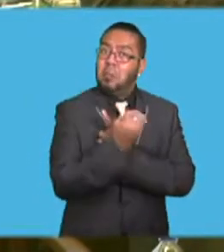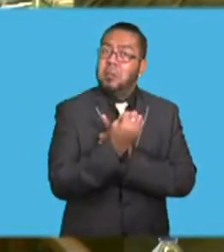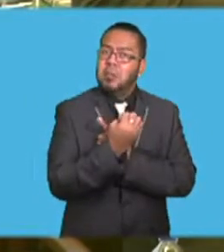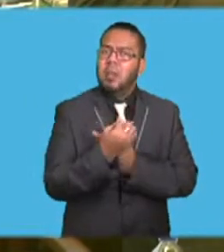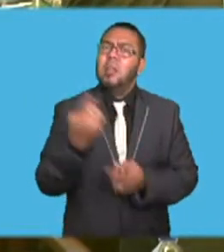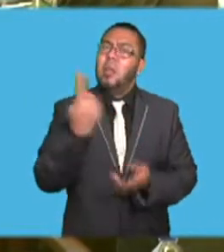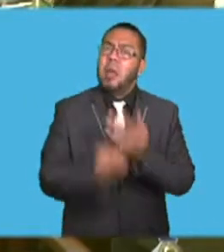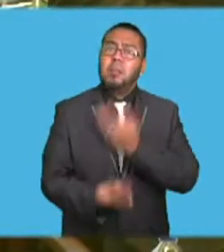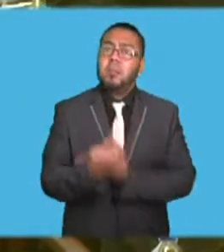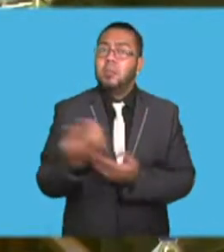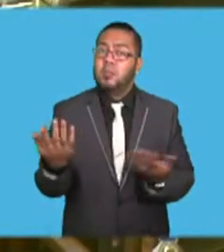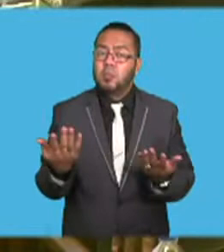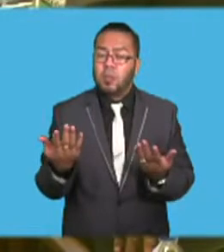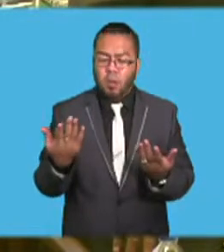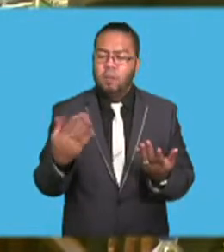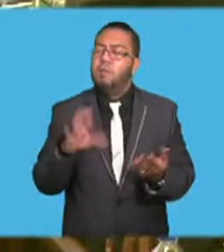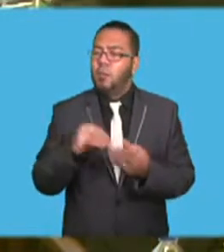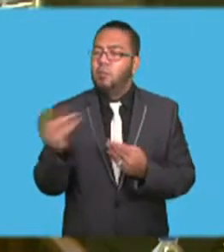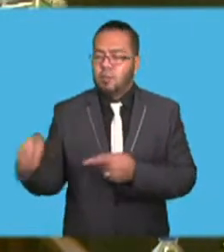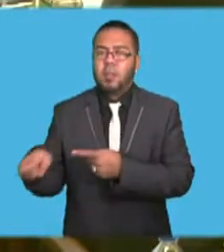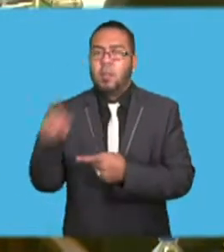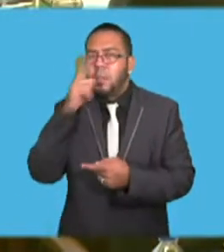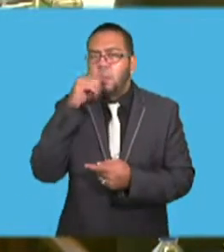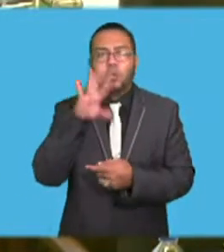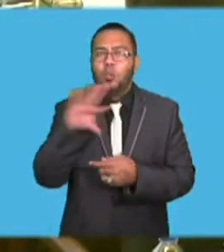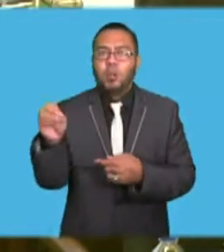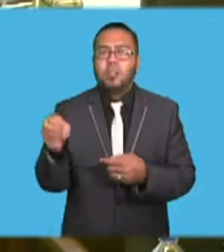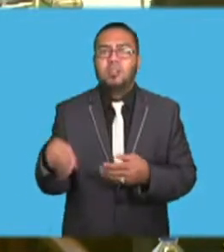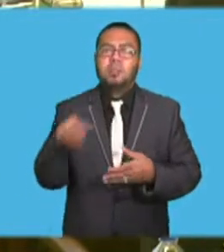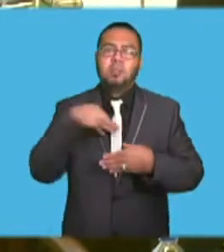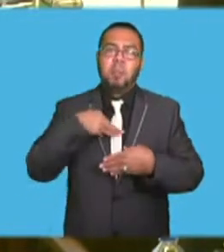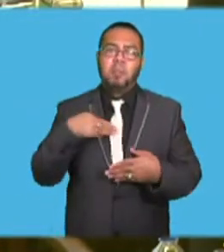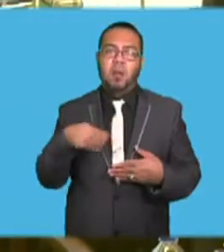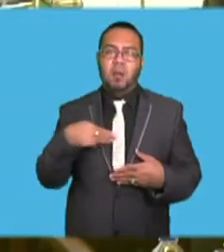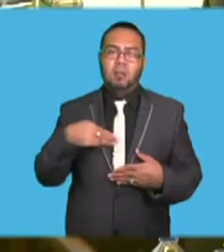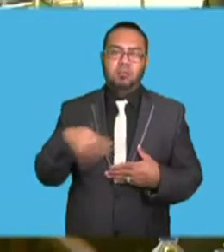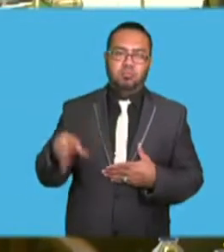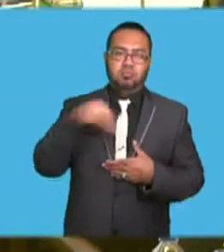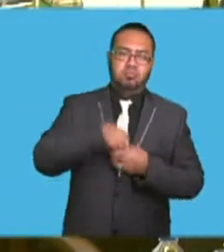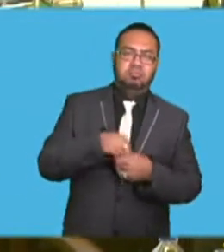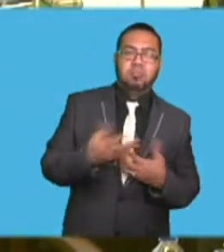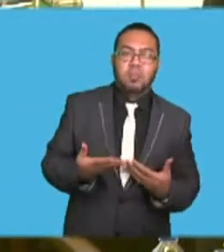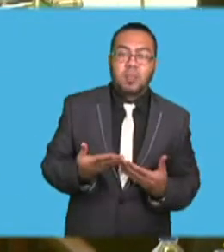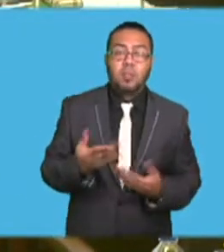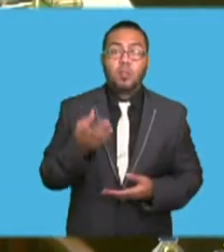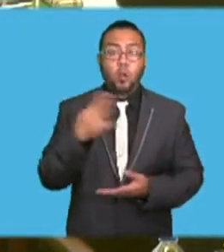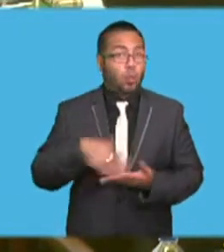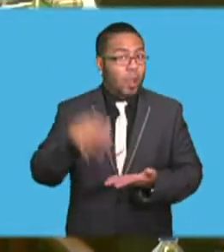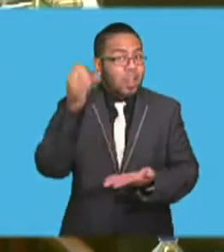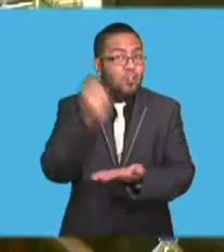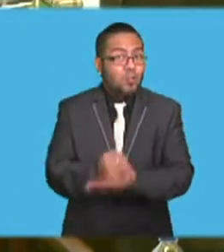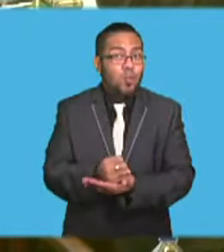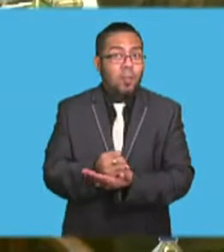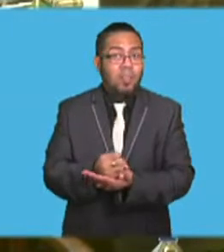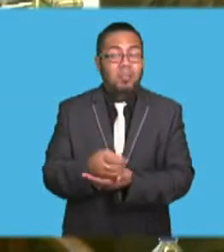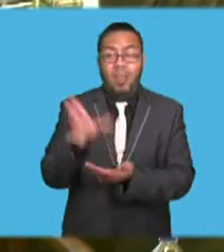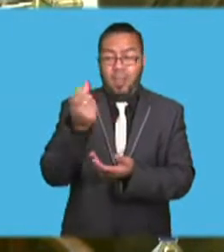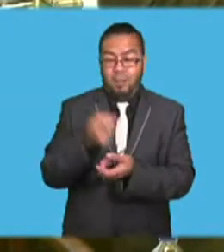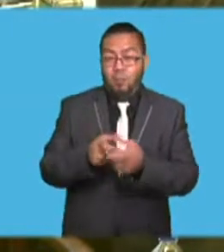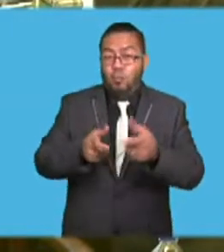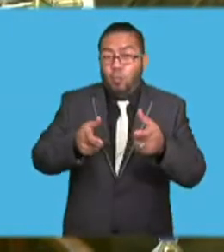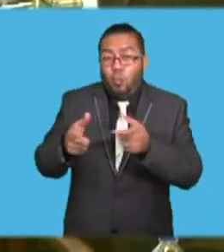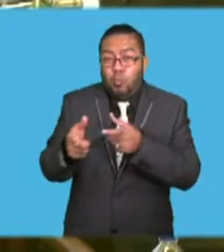from the non-party stakeholders. And therefore, to ensure that there is a coordinated